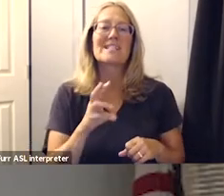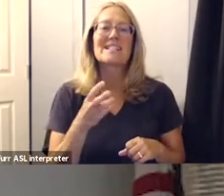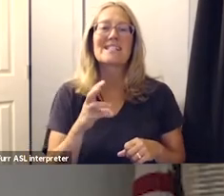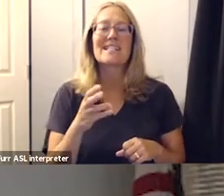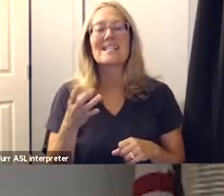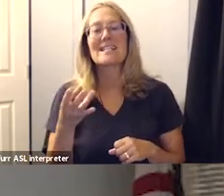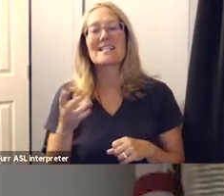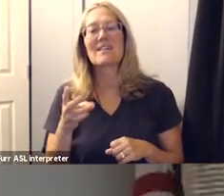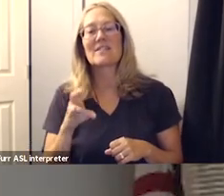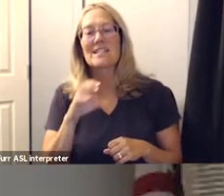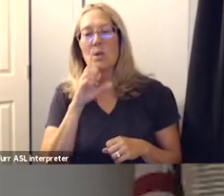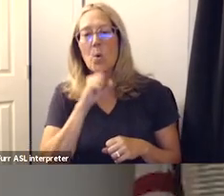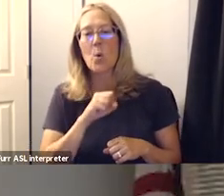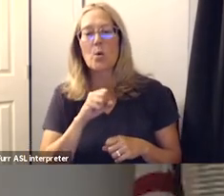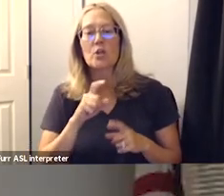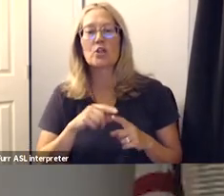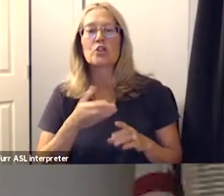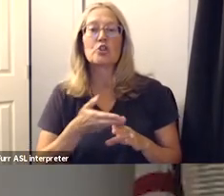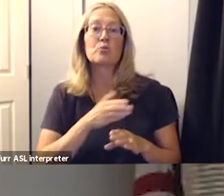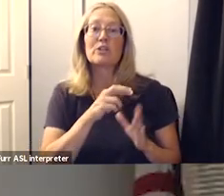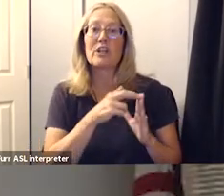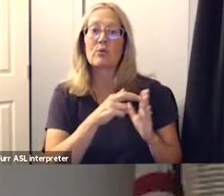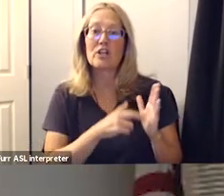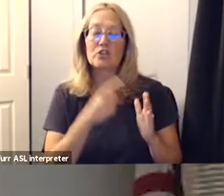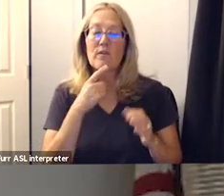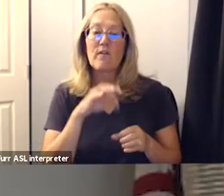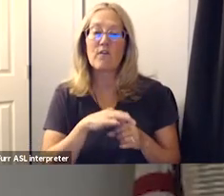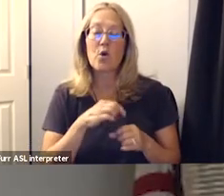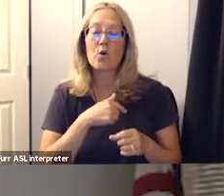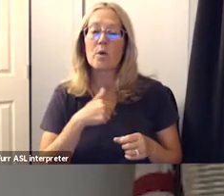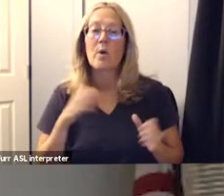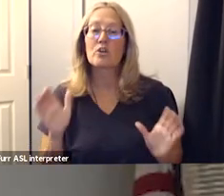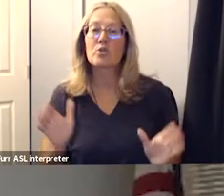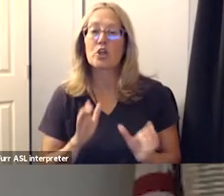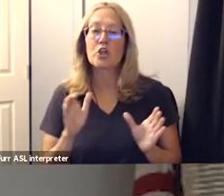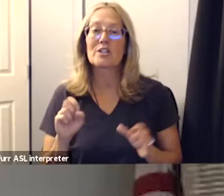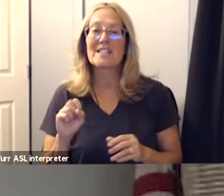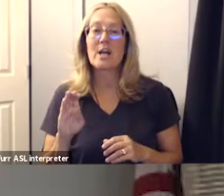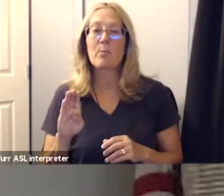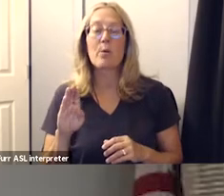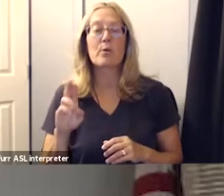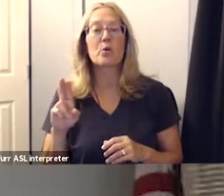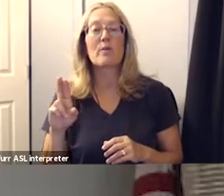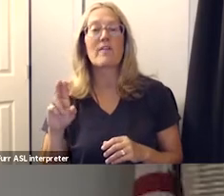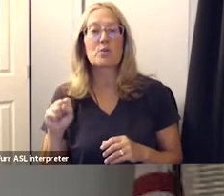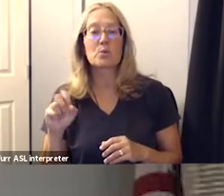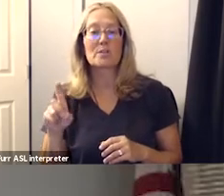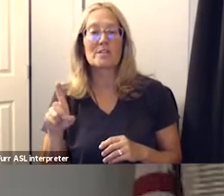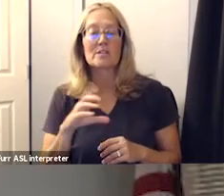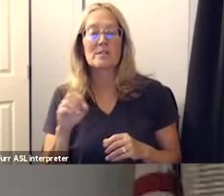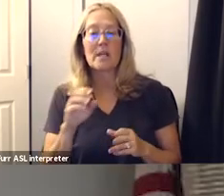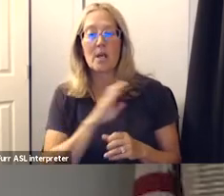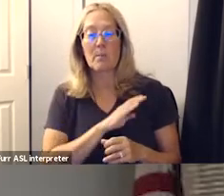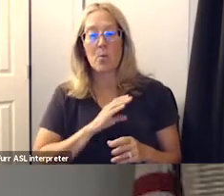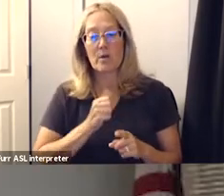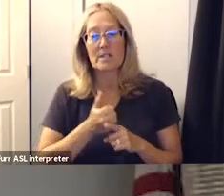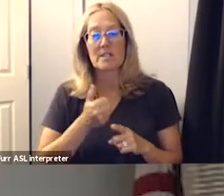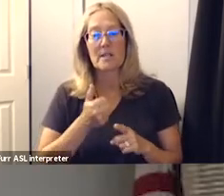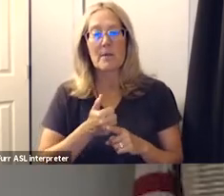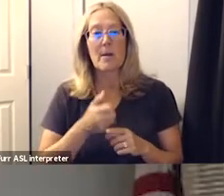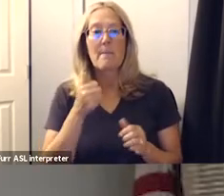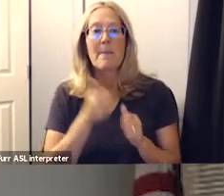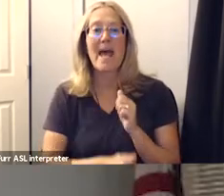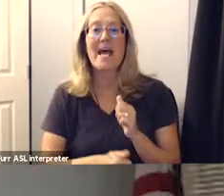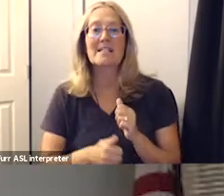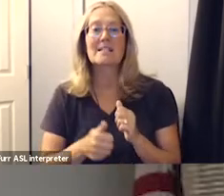olds to pre-register to vote we want to encourage santa barbara unified school district and the school board passed a resolution